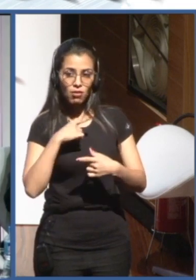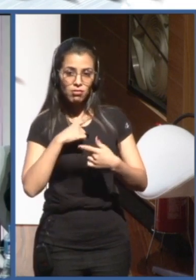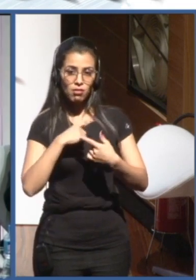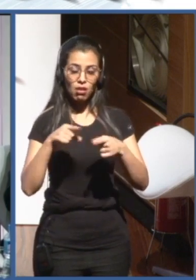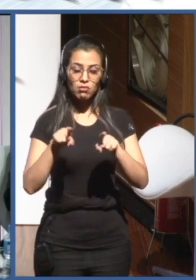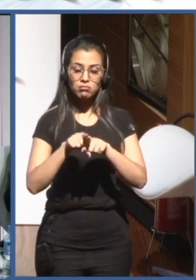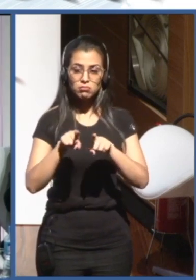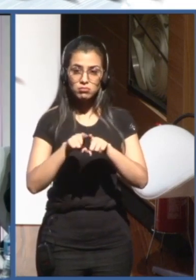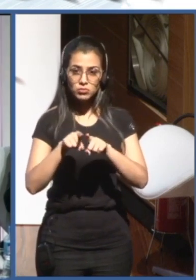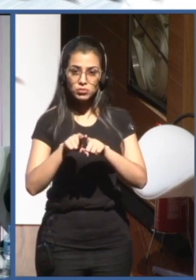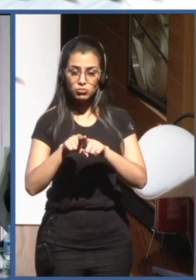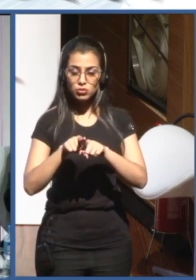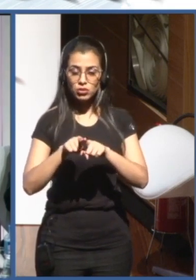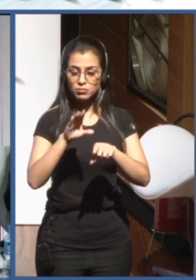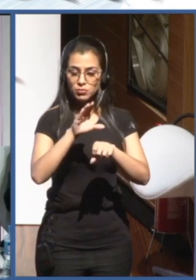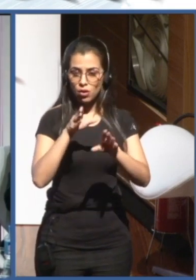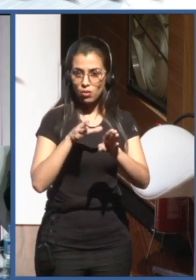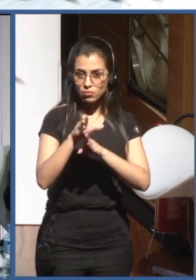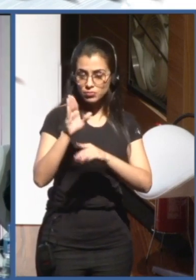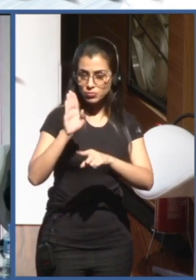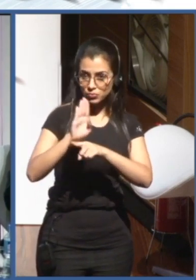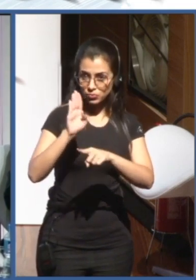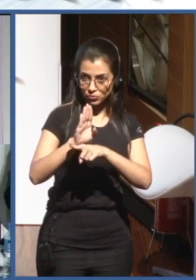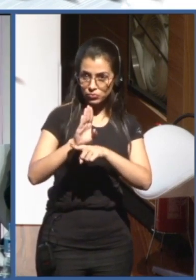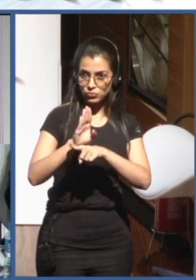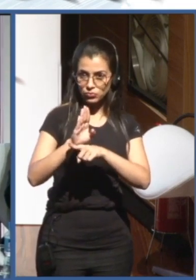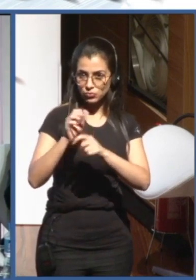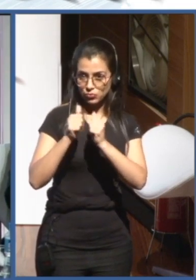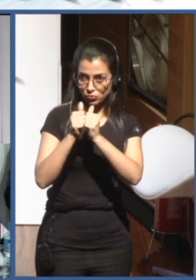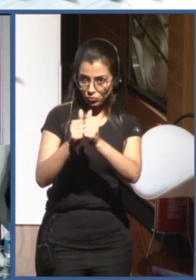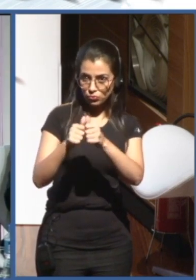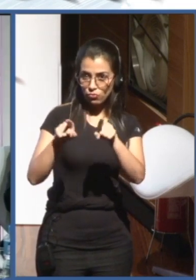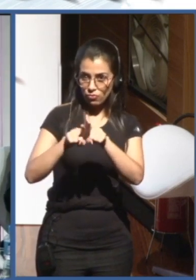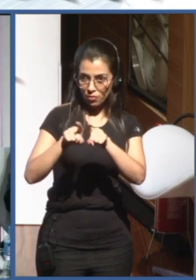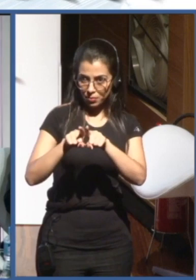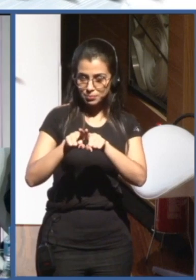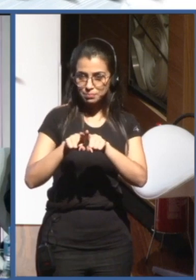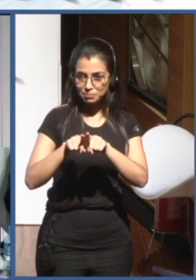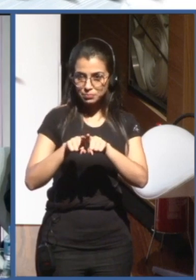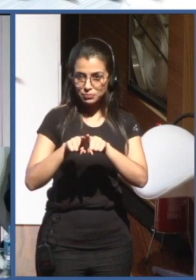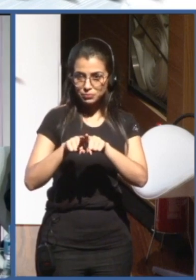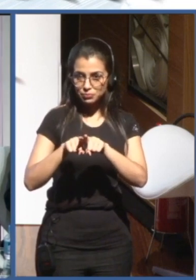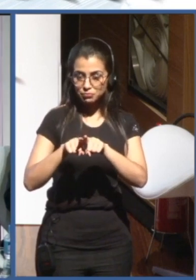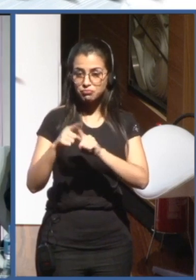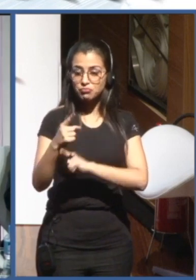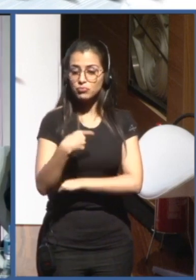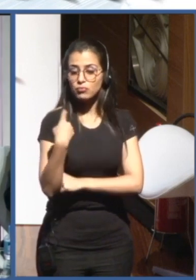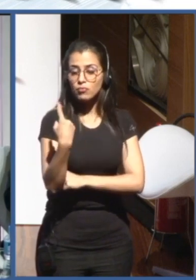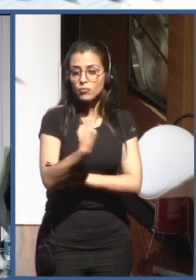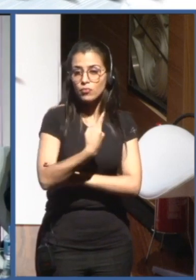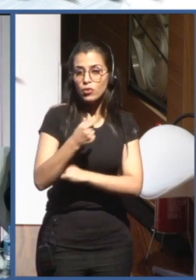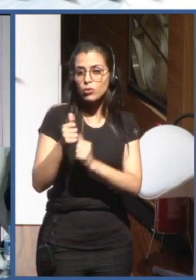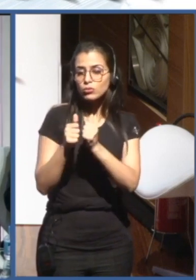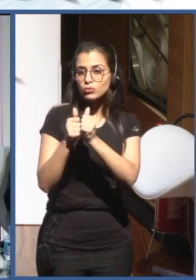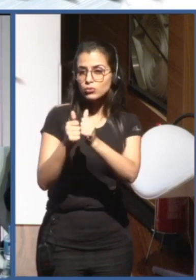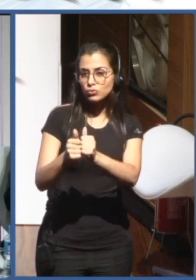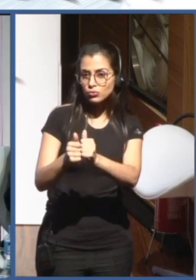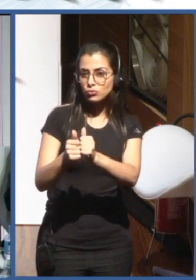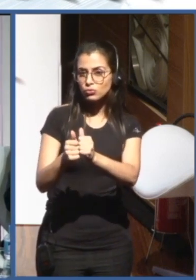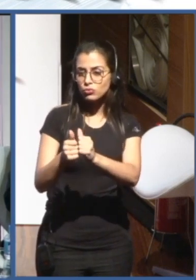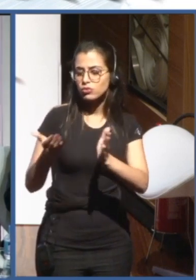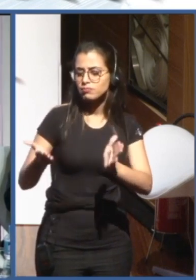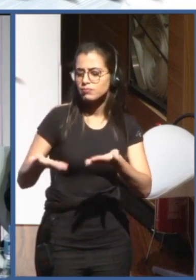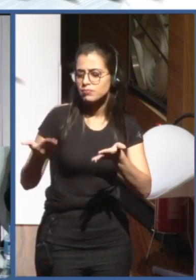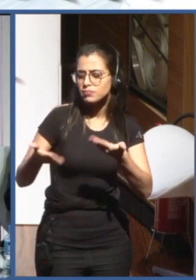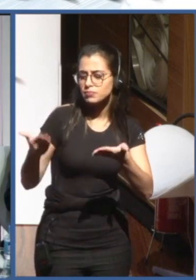together, pooling in our efforts will be more effective. Within the UN agencies itself, there are some interagency mechanisms.